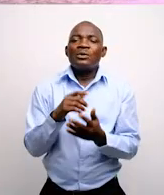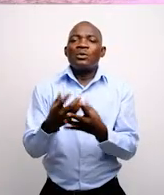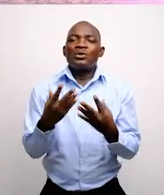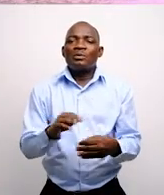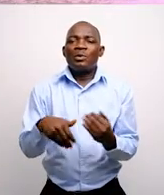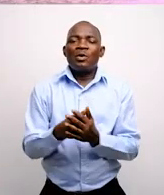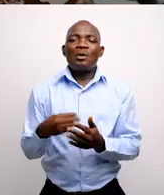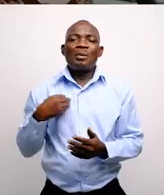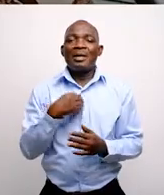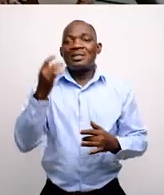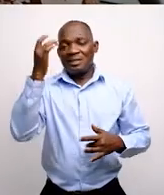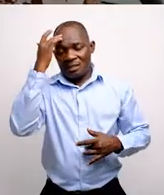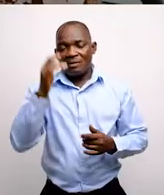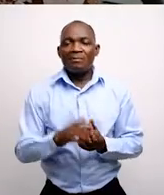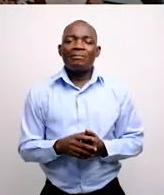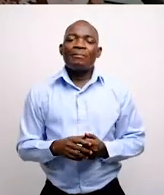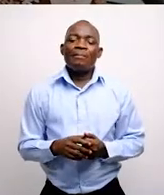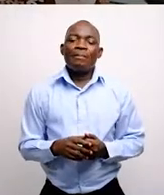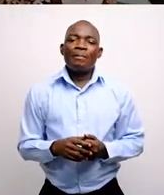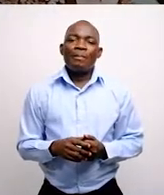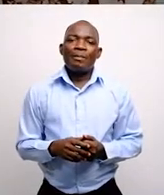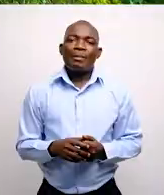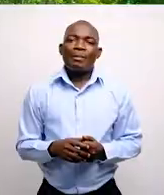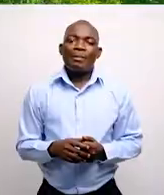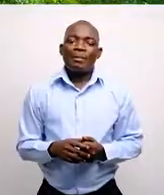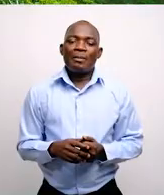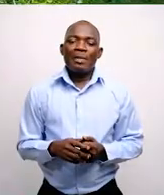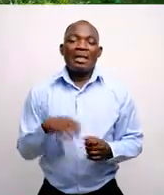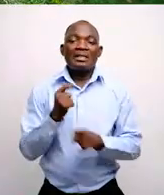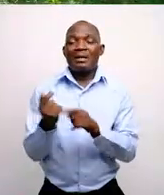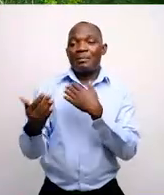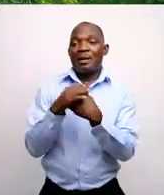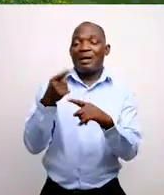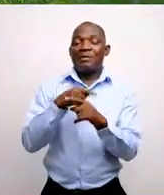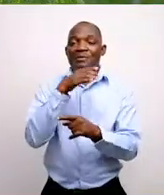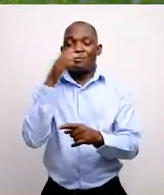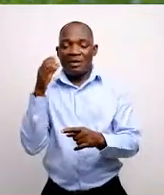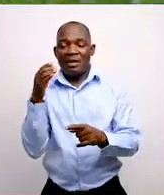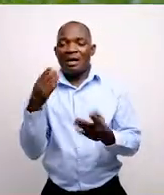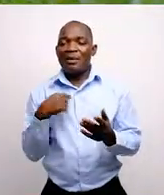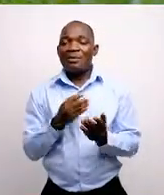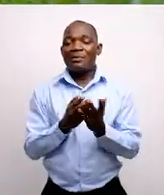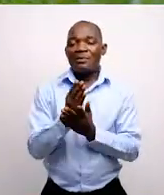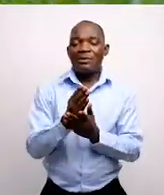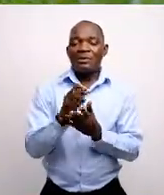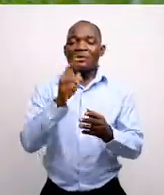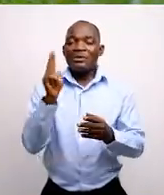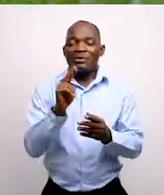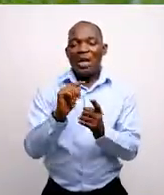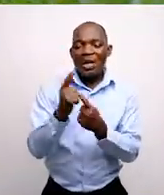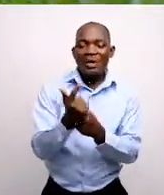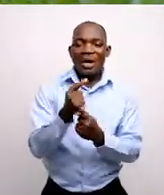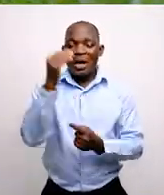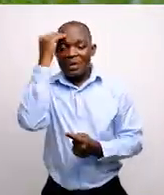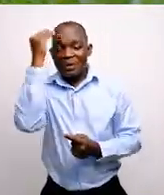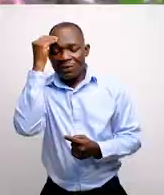trees to cure our community members when they fall sick. We just got back from the farms and through the